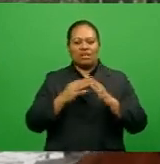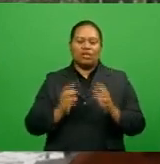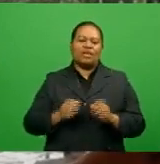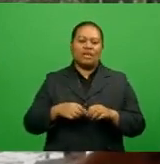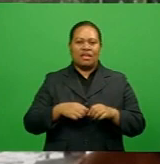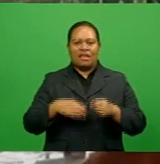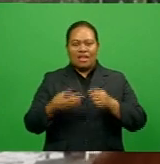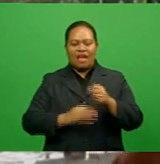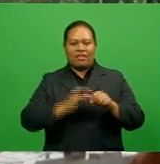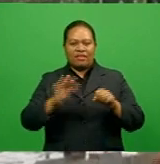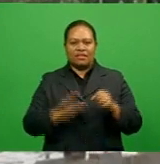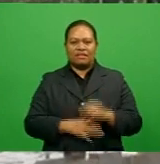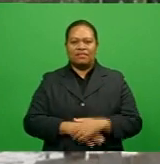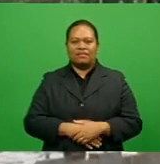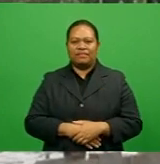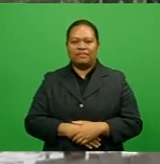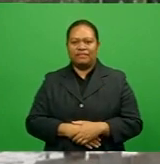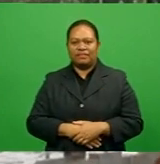plan.